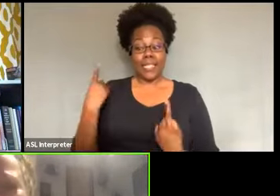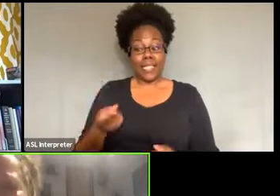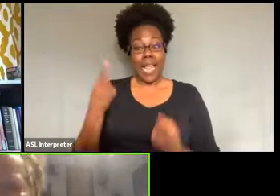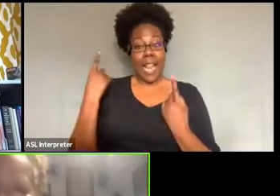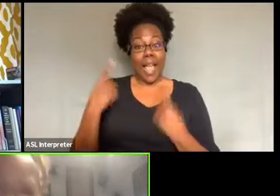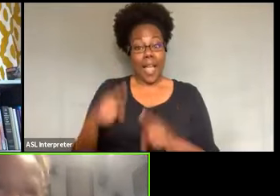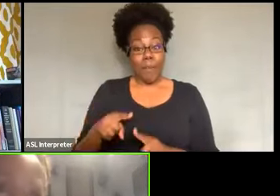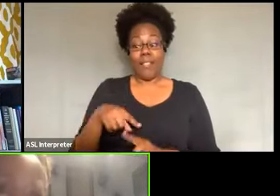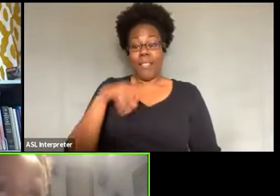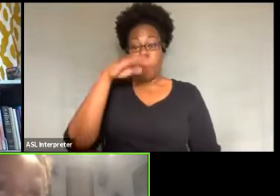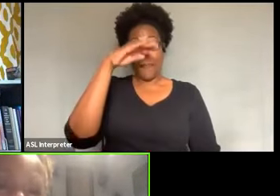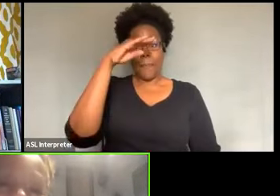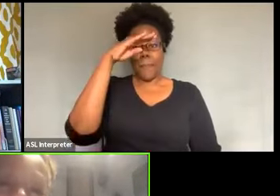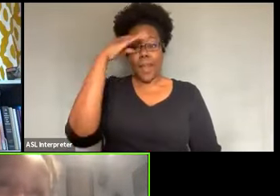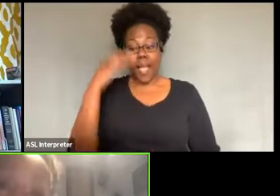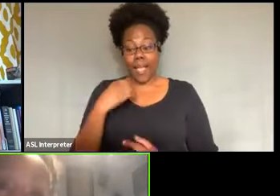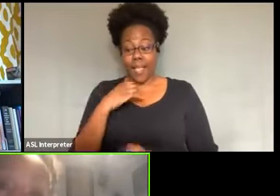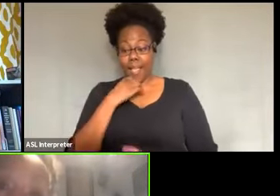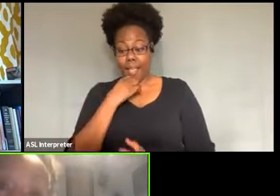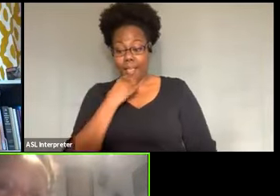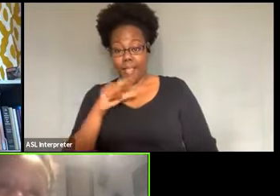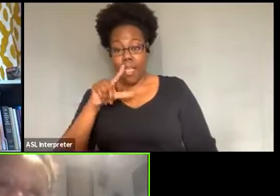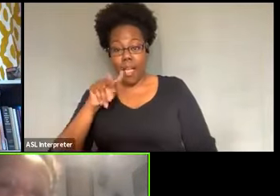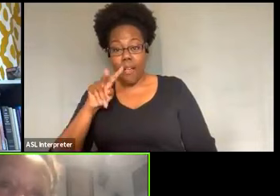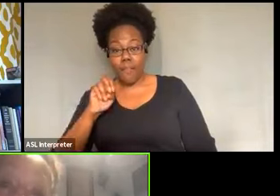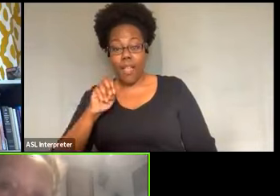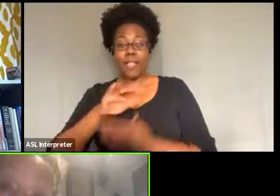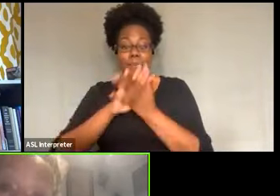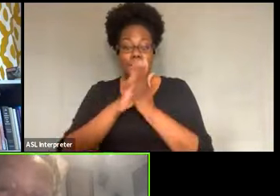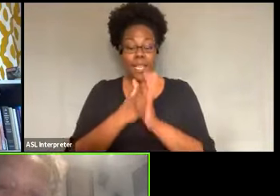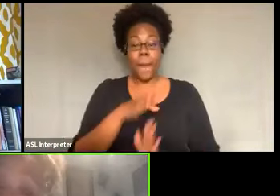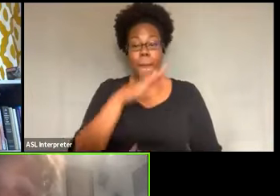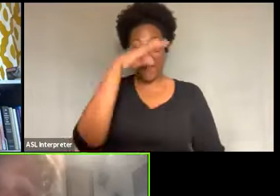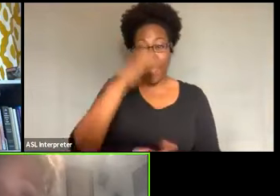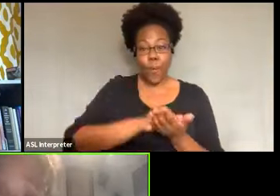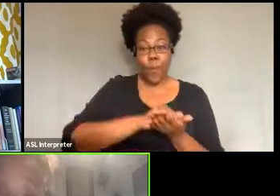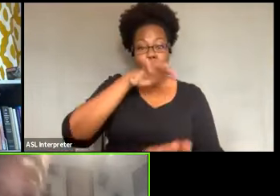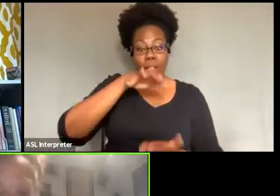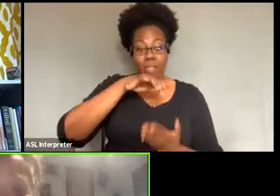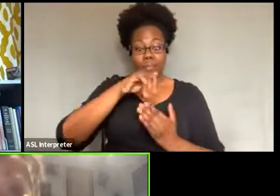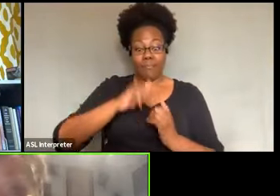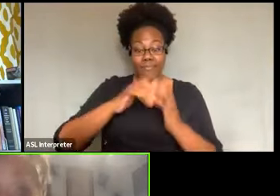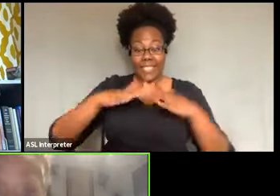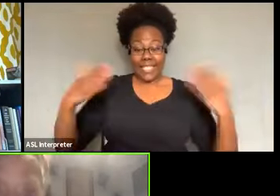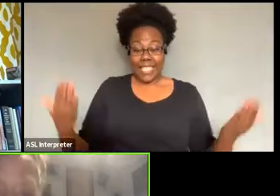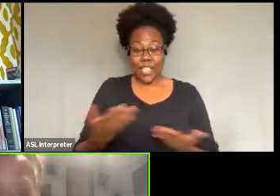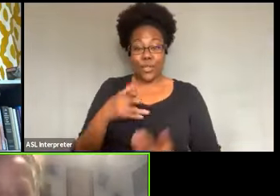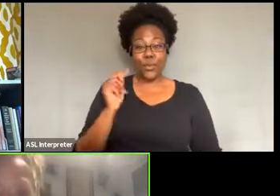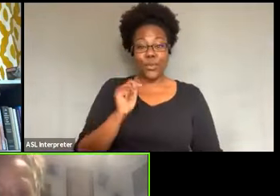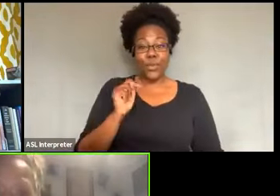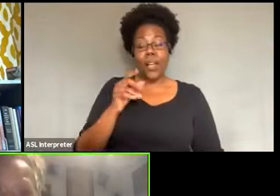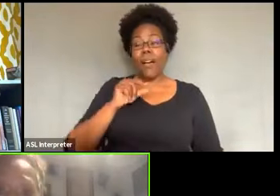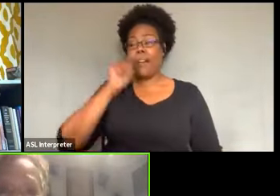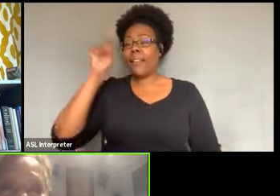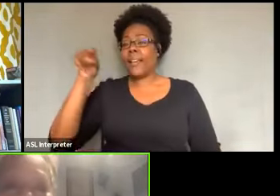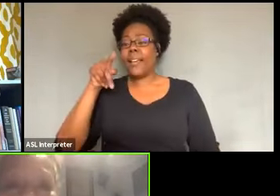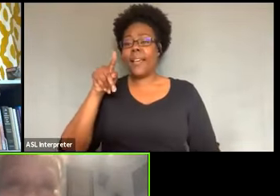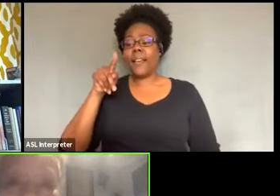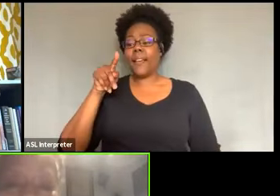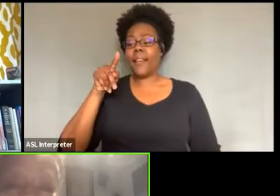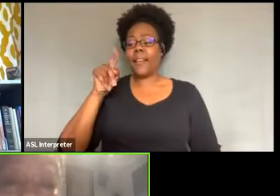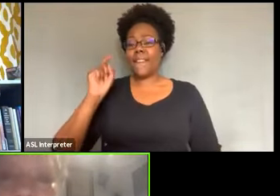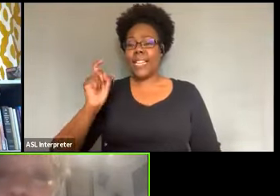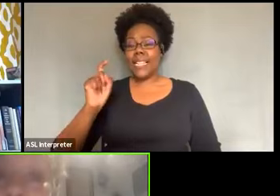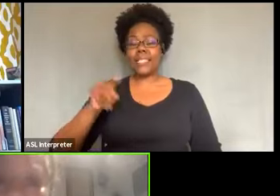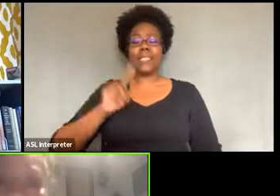love is black wealth has manifested here in Tucson and in Phoenix and in Mexico actually too. Okay.